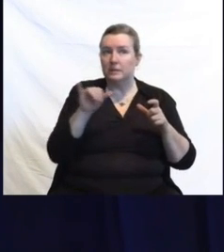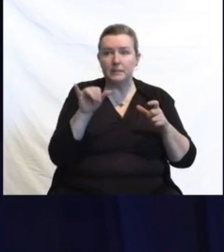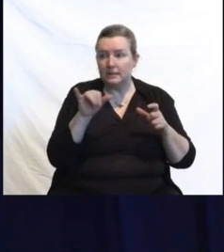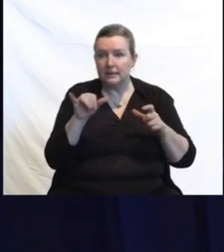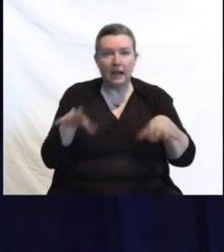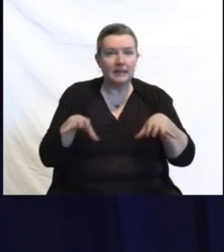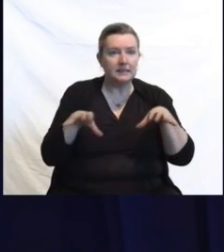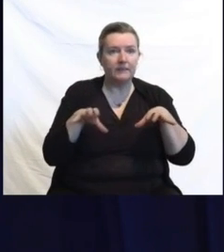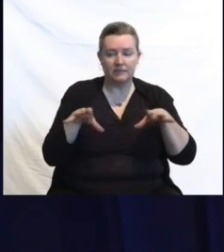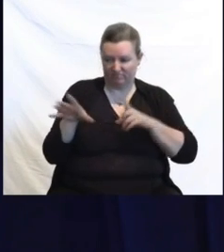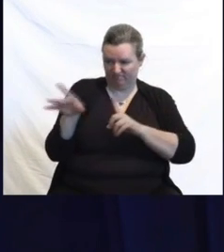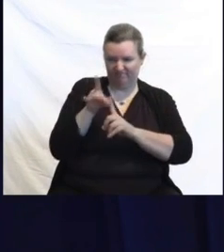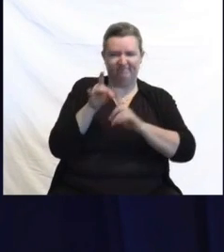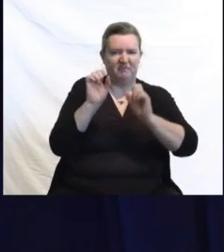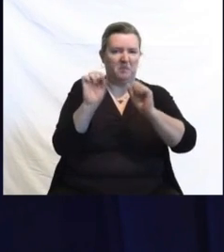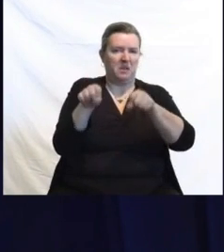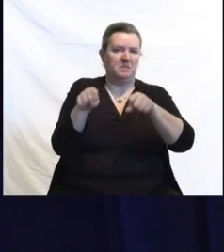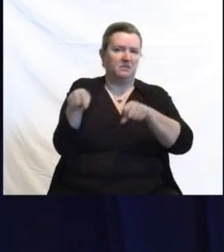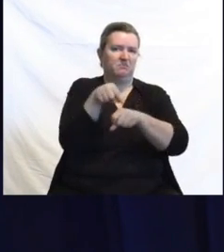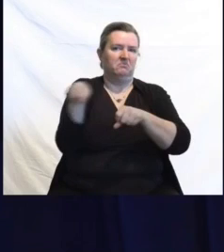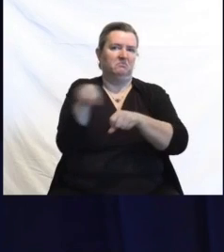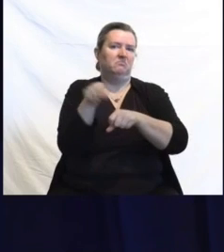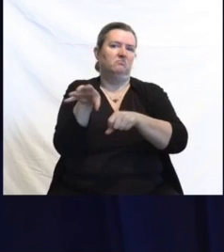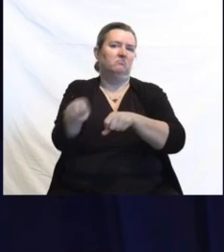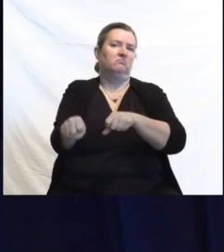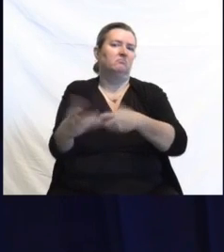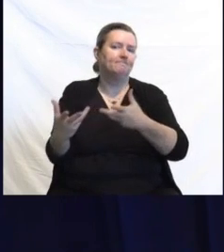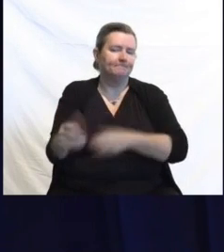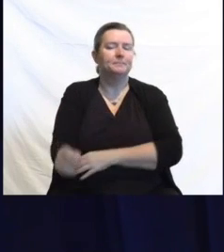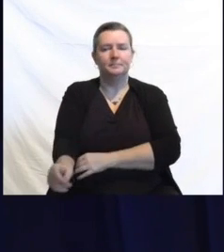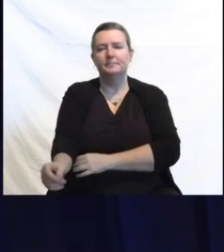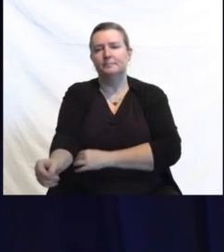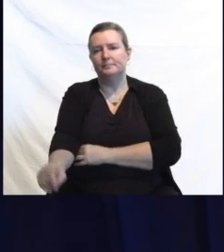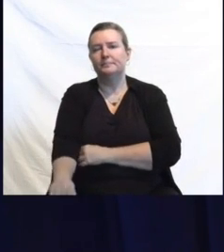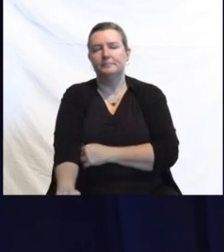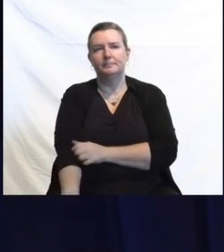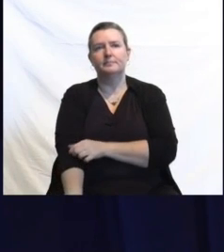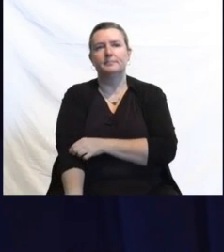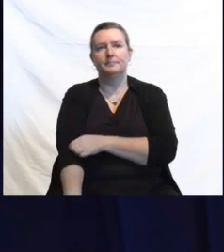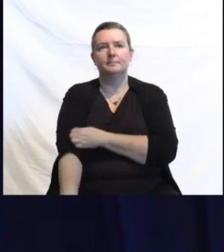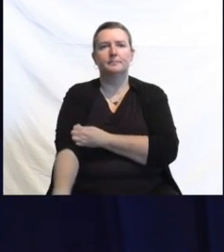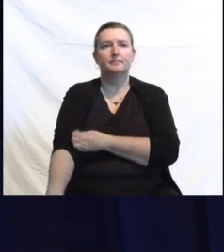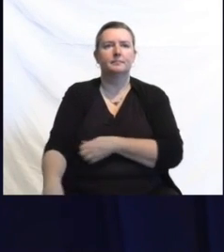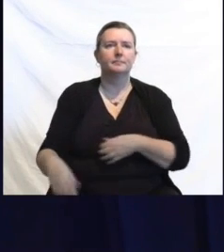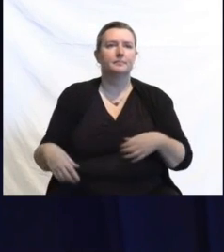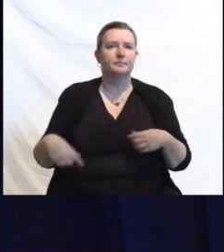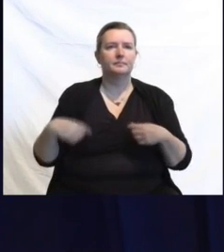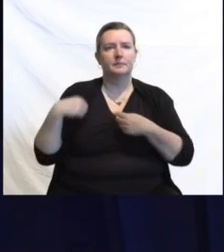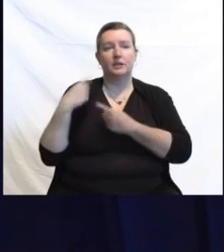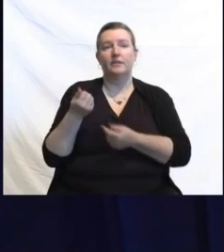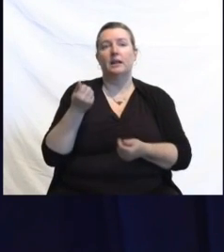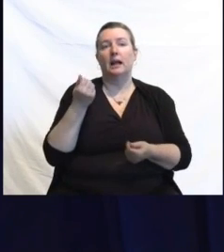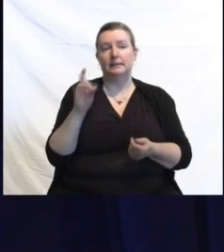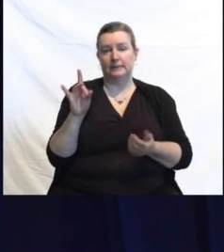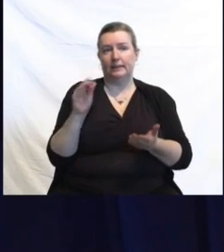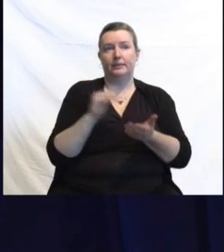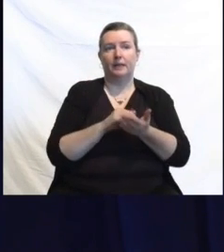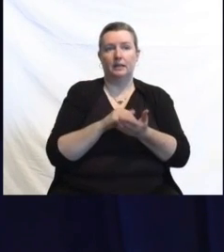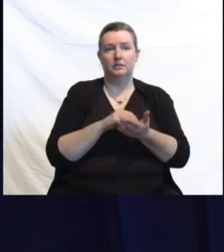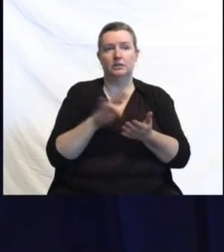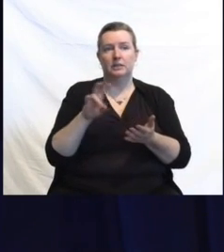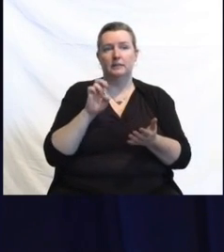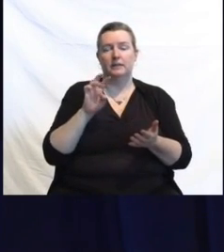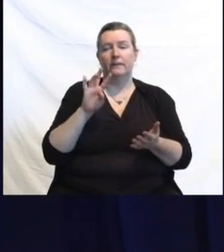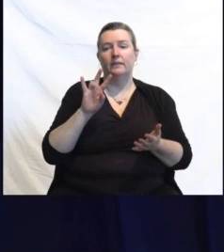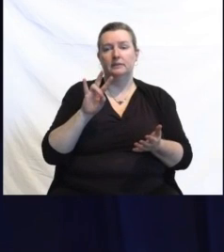with the school community. A total of 18,747 student cases and